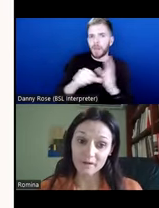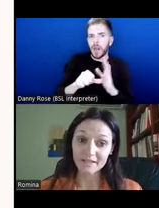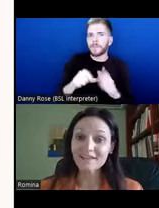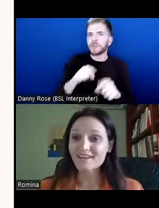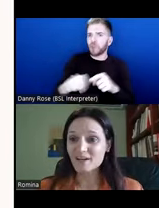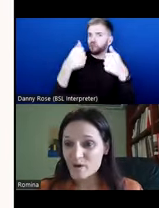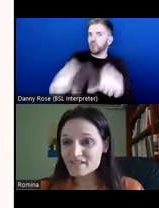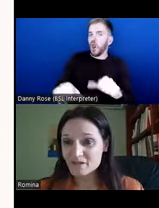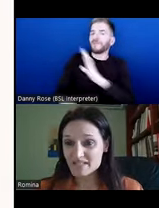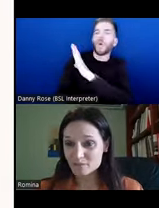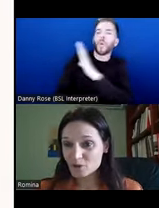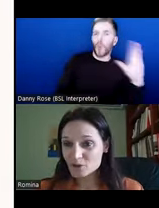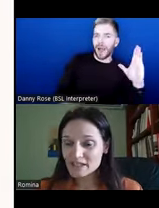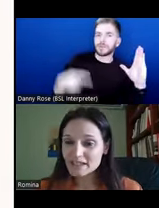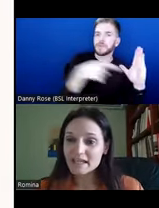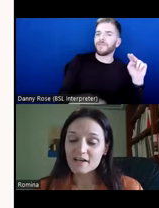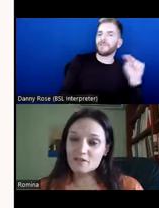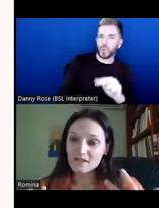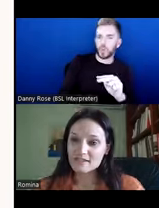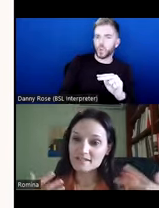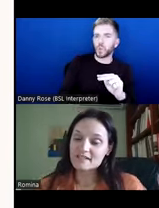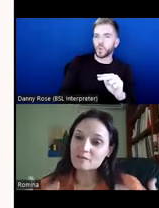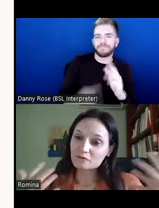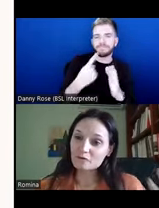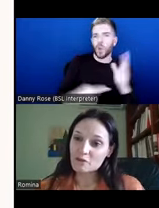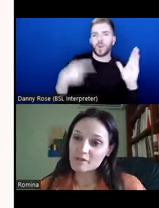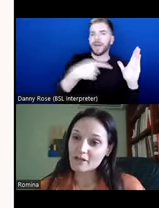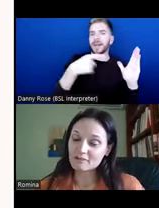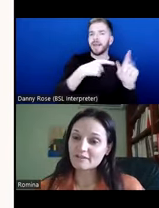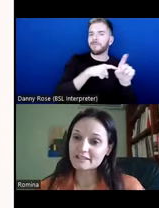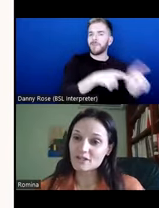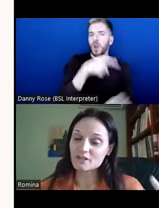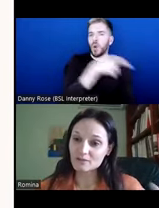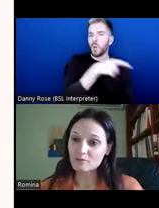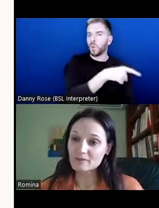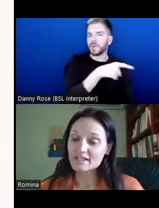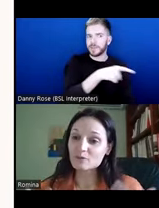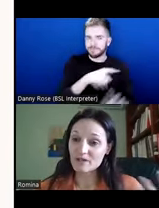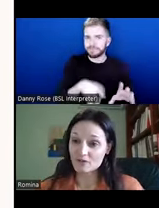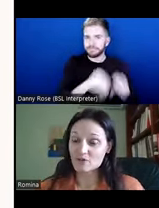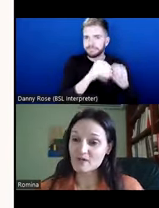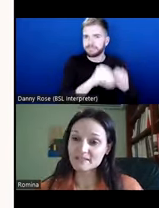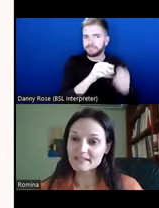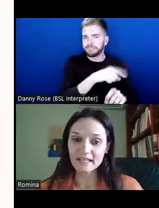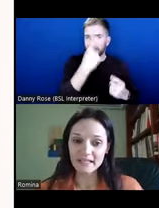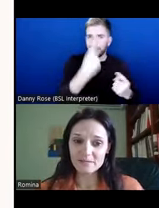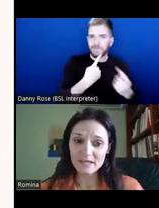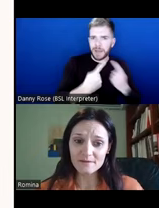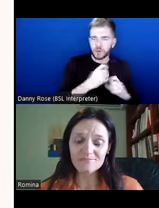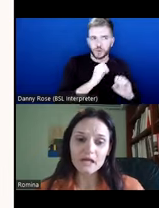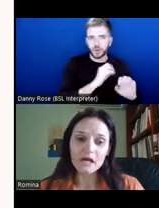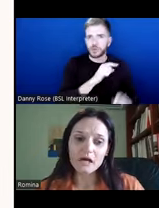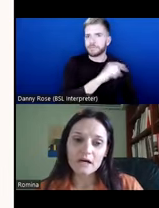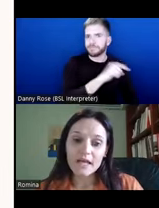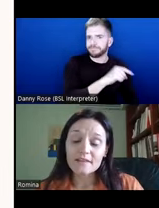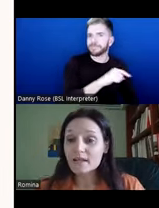informed by Western epistemology. So that is the system of knowledge production and validation that dominates in Western societies and academia.